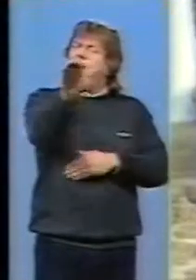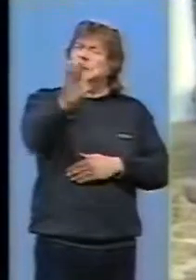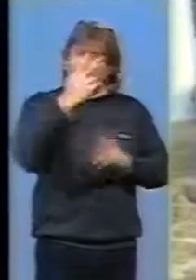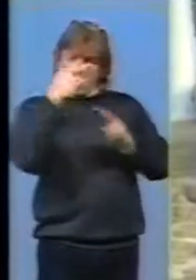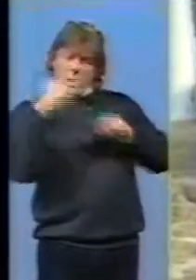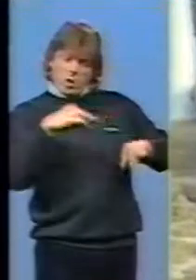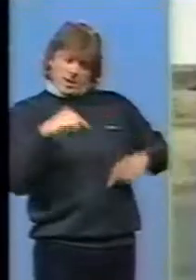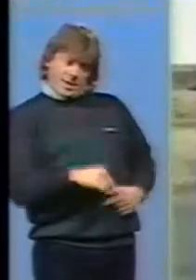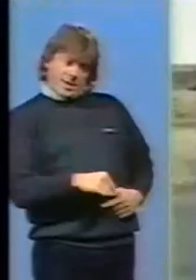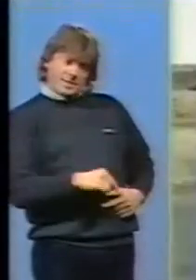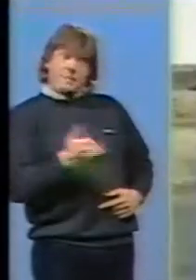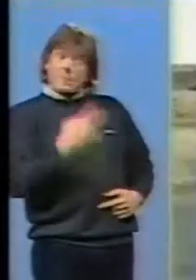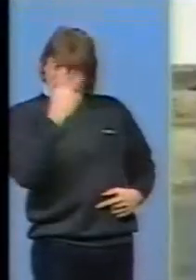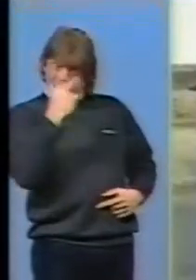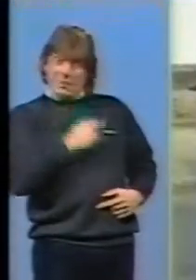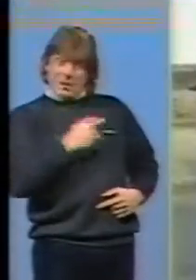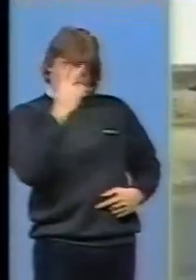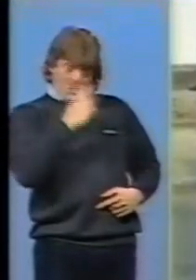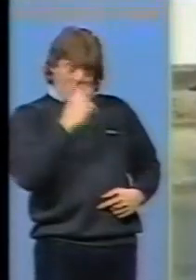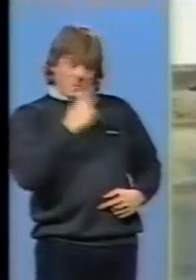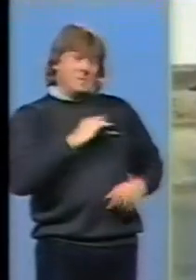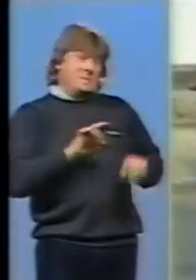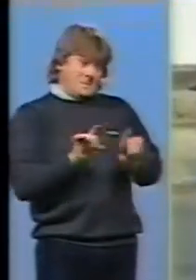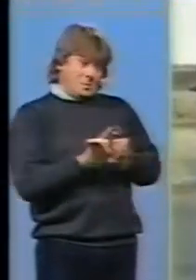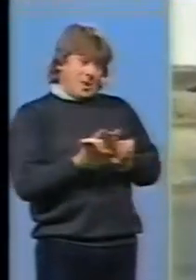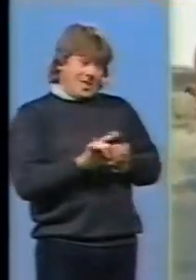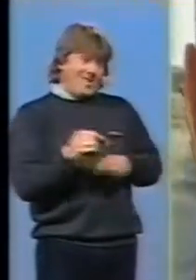time as this one looks to me now